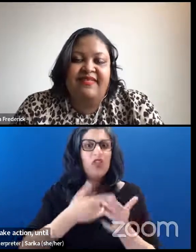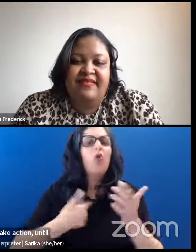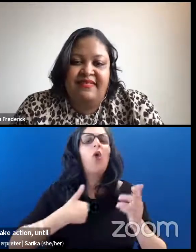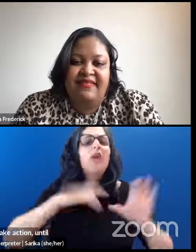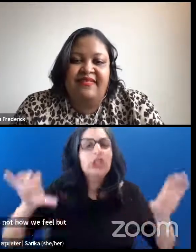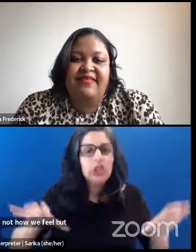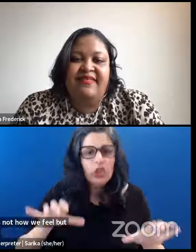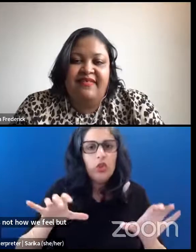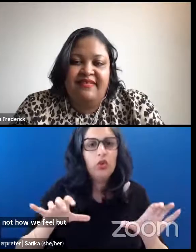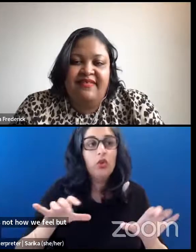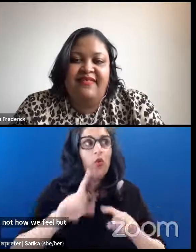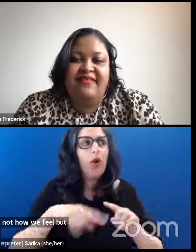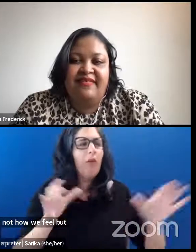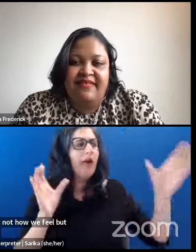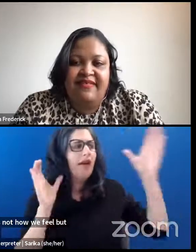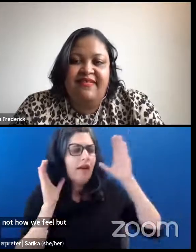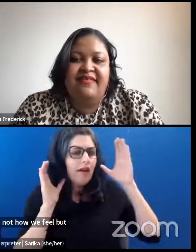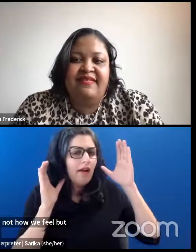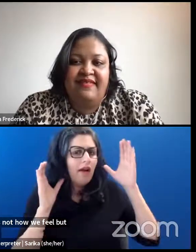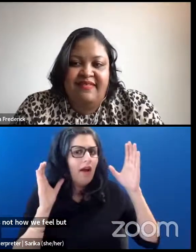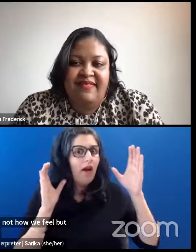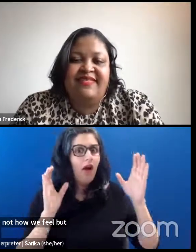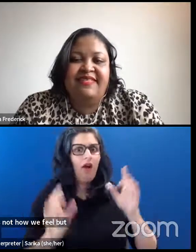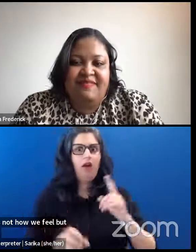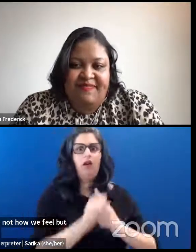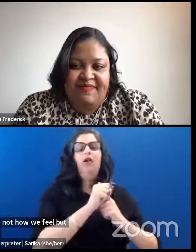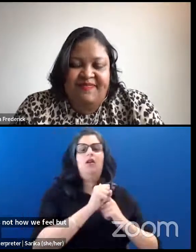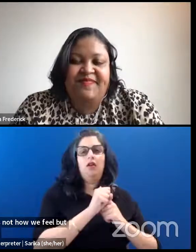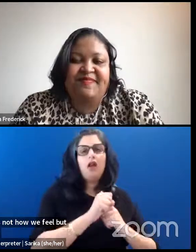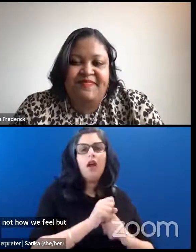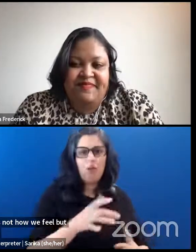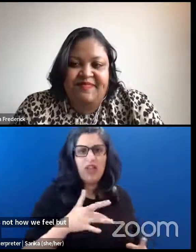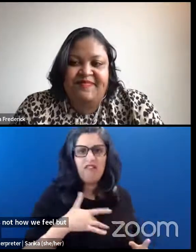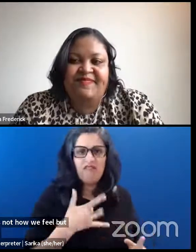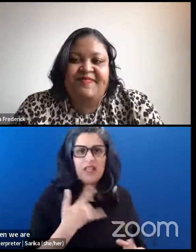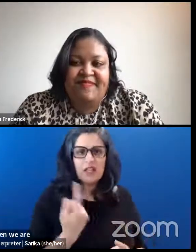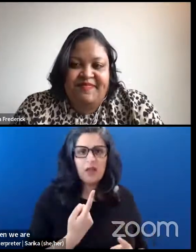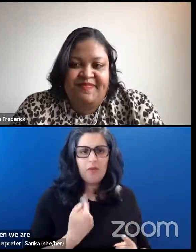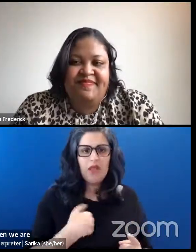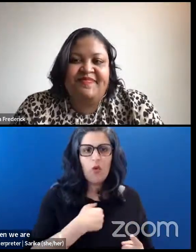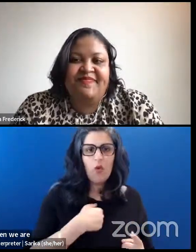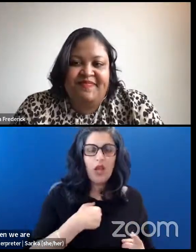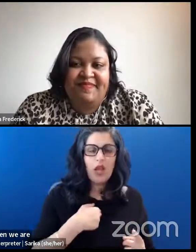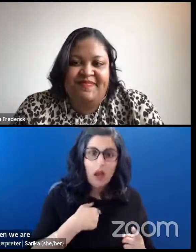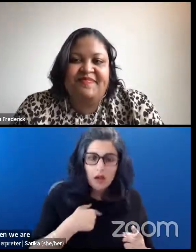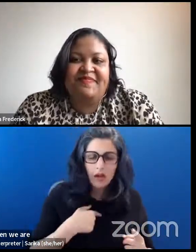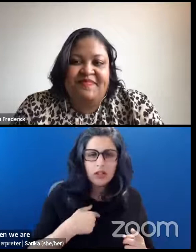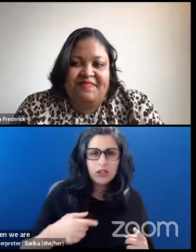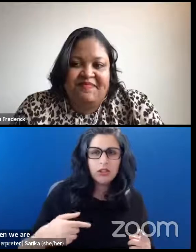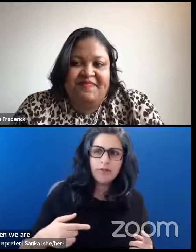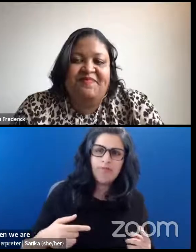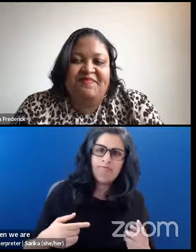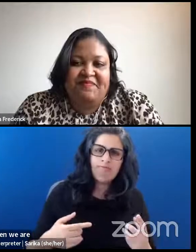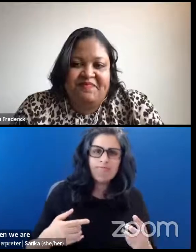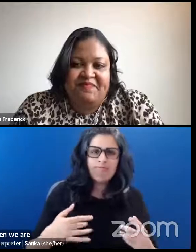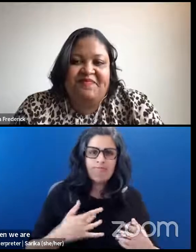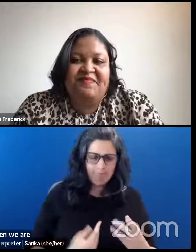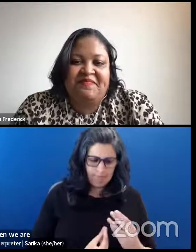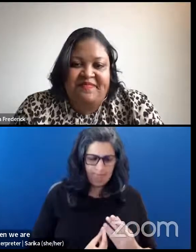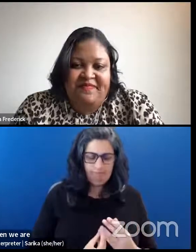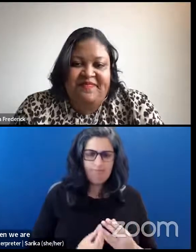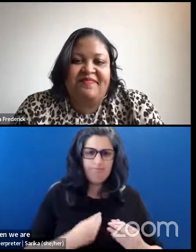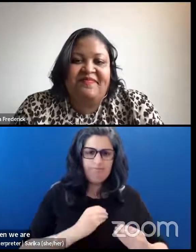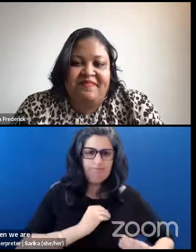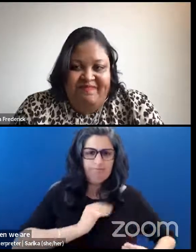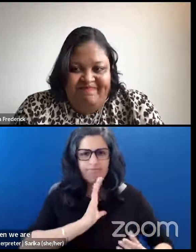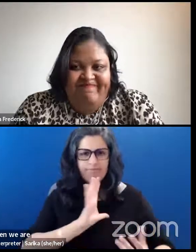story of another, where we see somebody actually feeling something, and we are compelled to take action that eases that suffering, that is